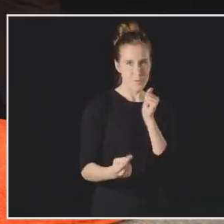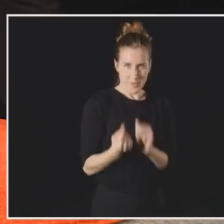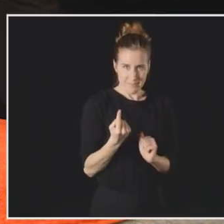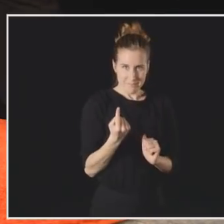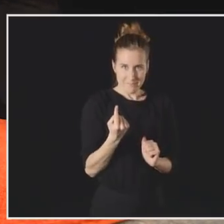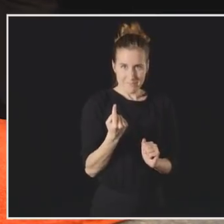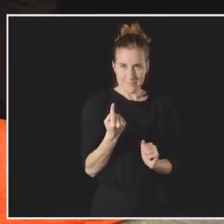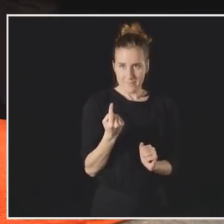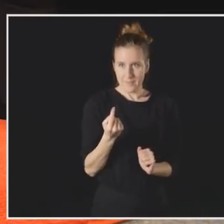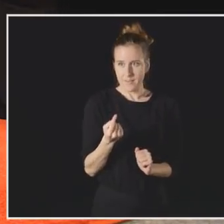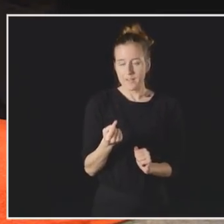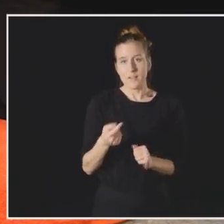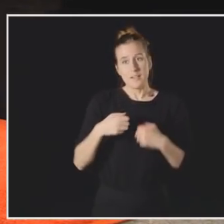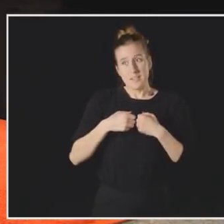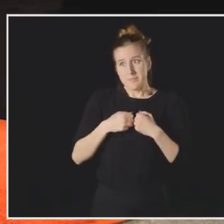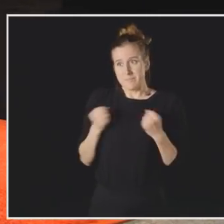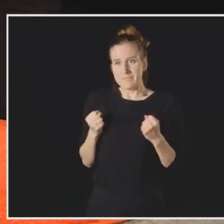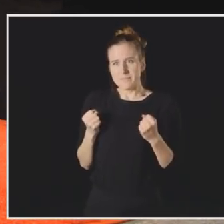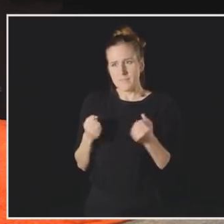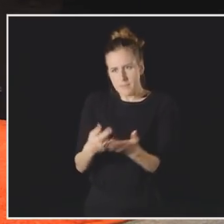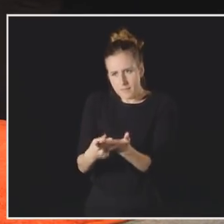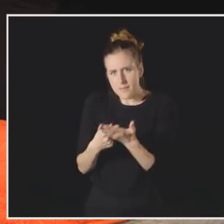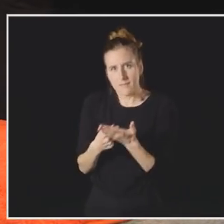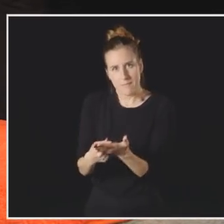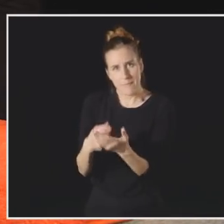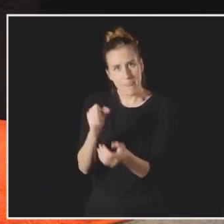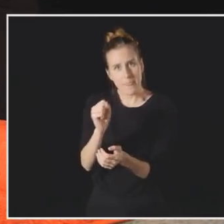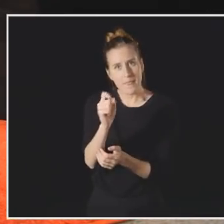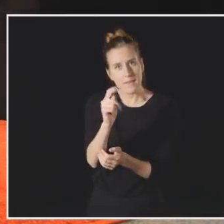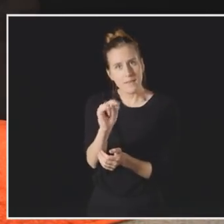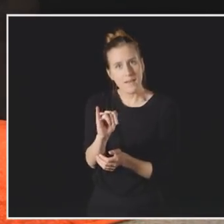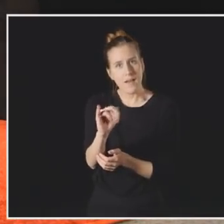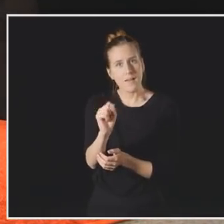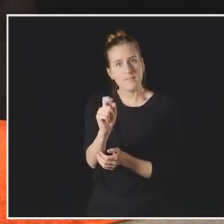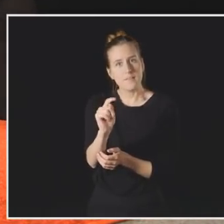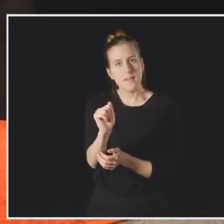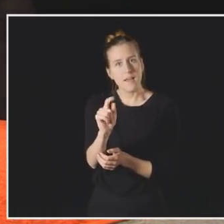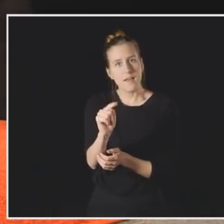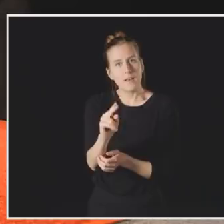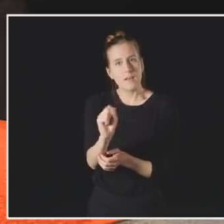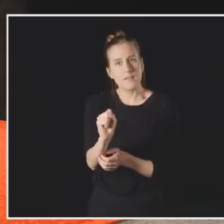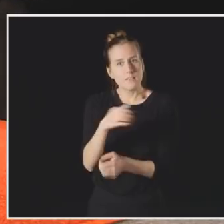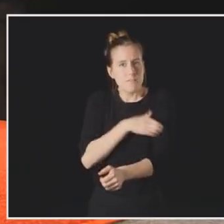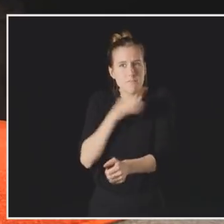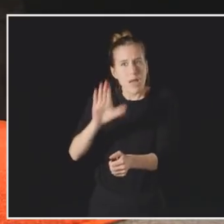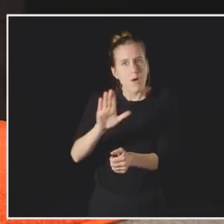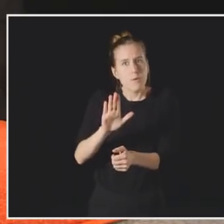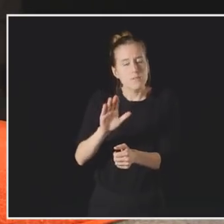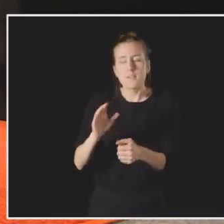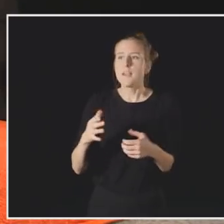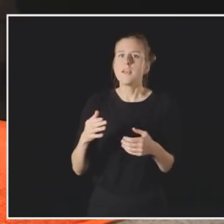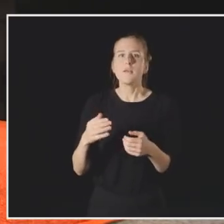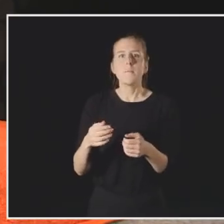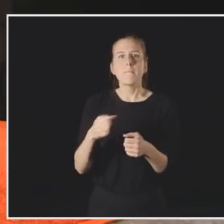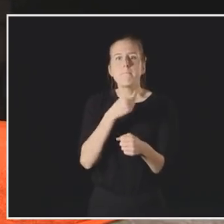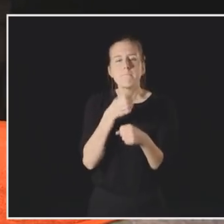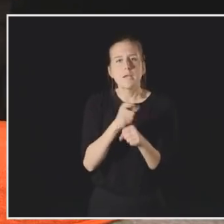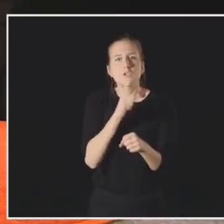Everybody talking about your STI status keeps all of us accountable and healthy.